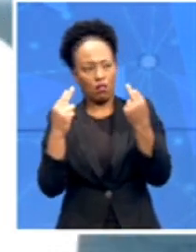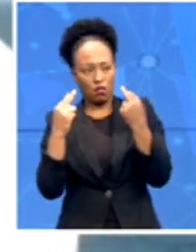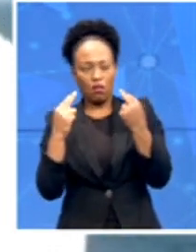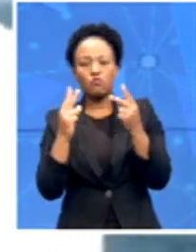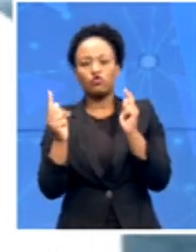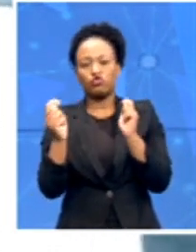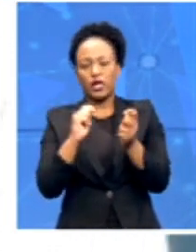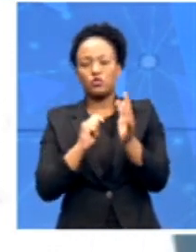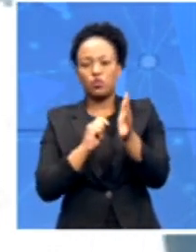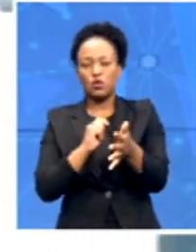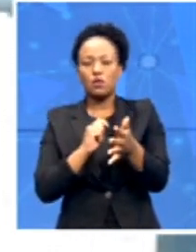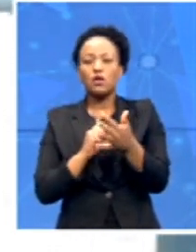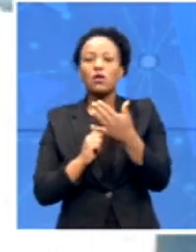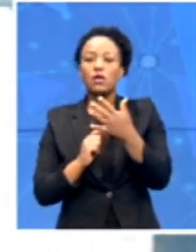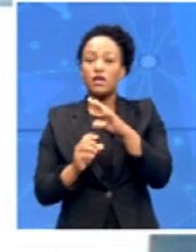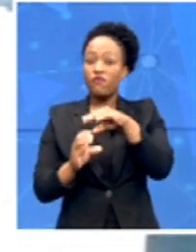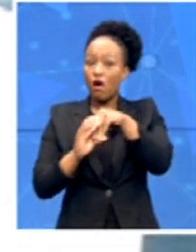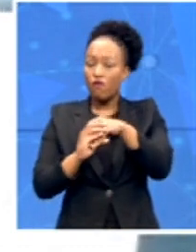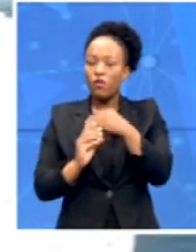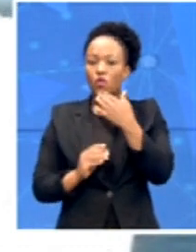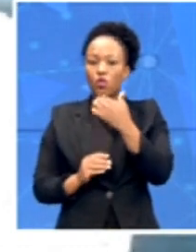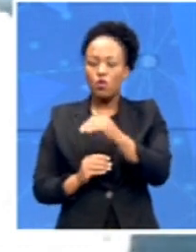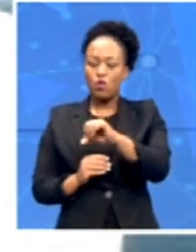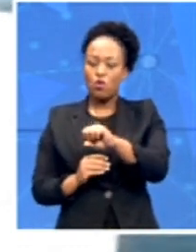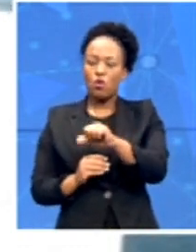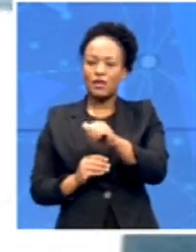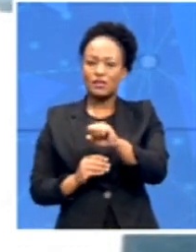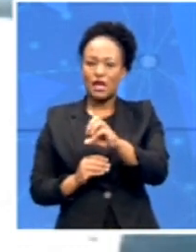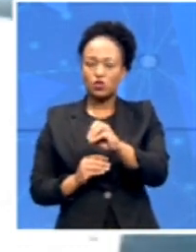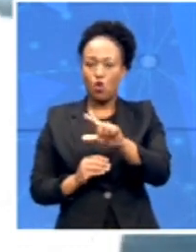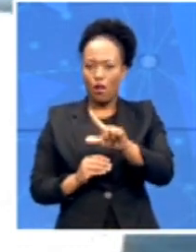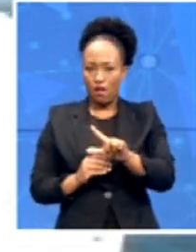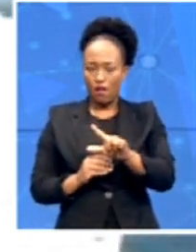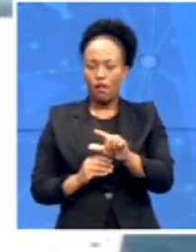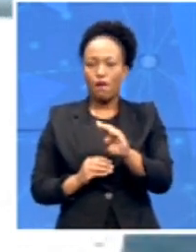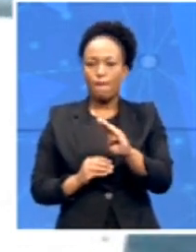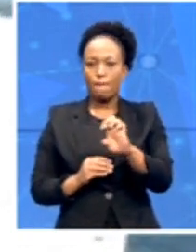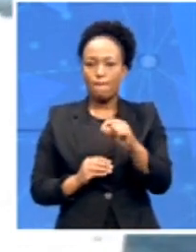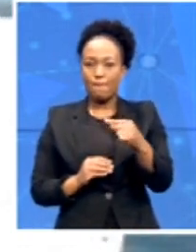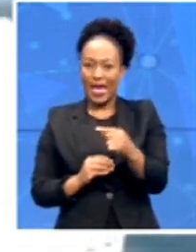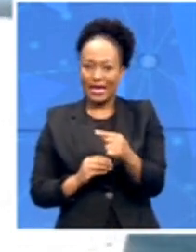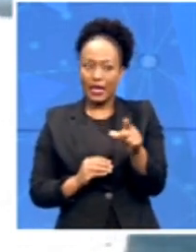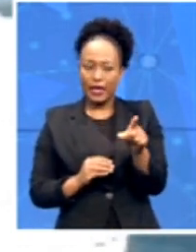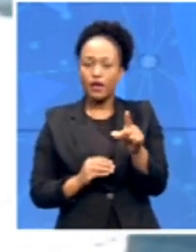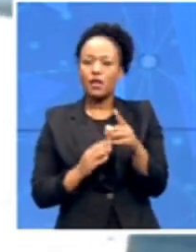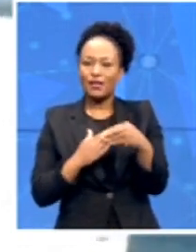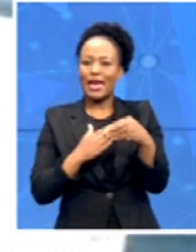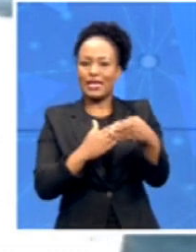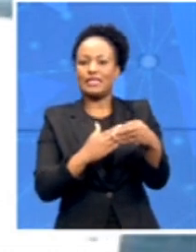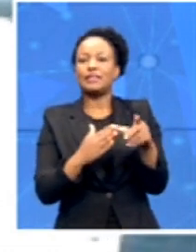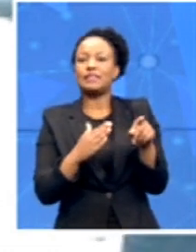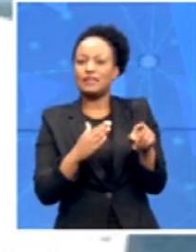of what we refer to as an sez sasselberg is anchoring this to make sure that this area